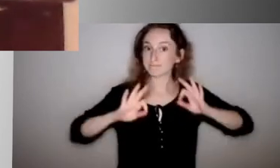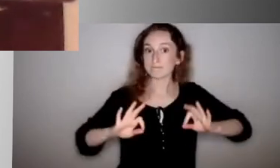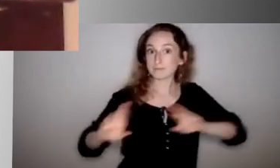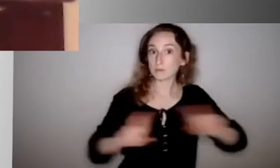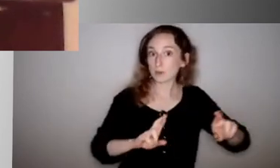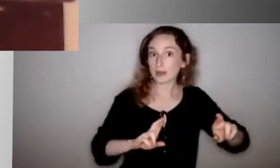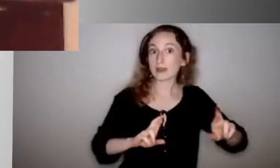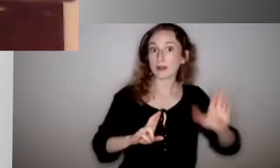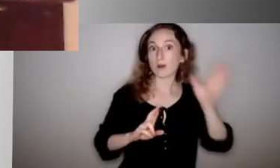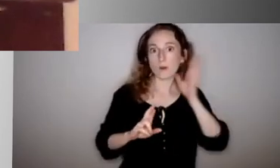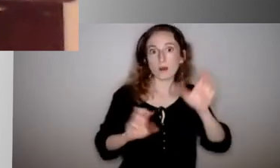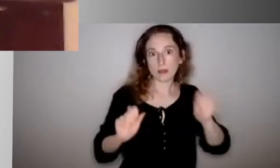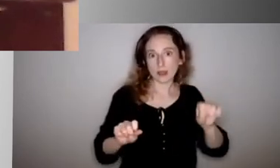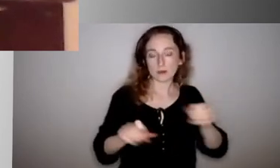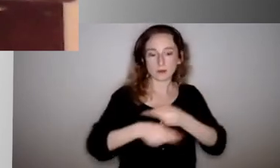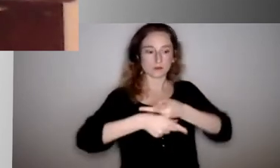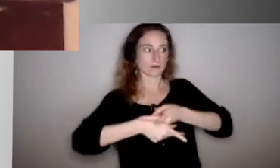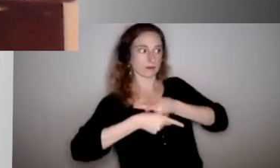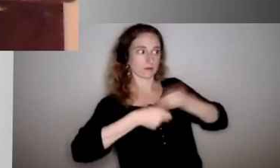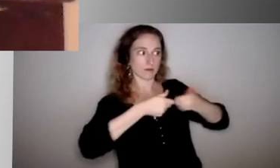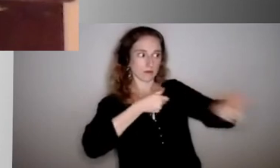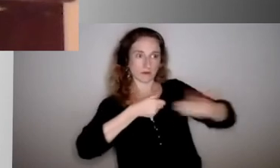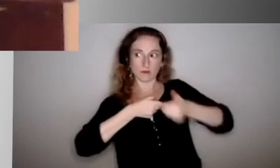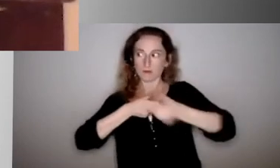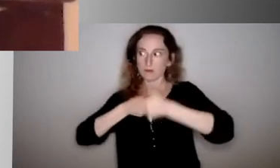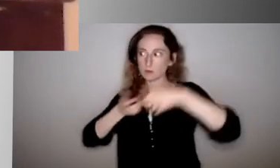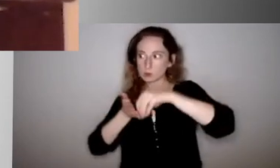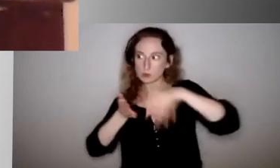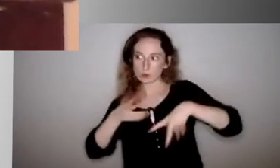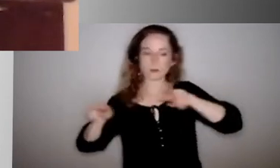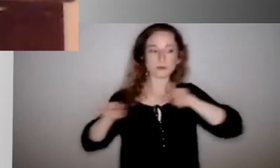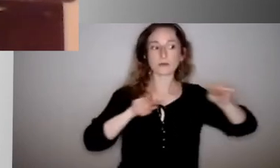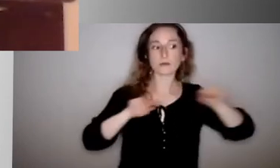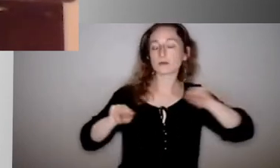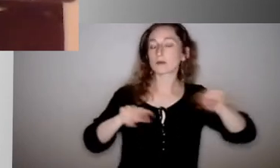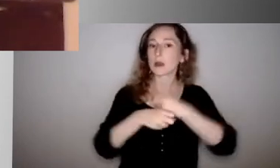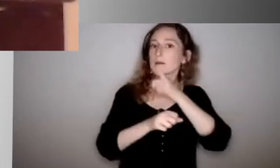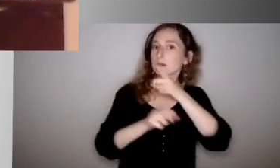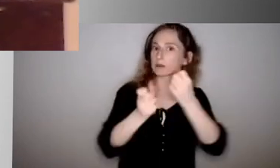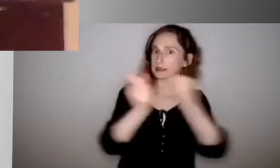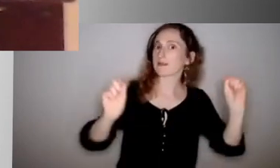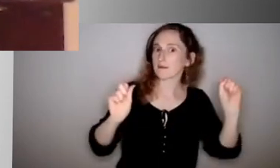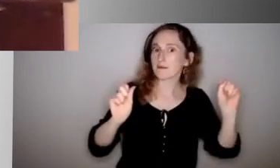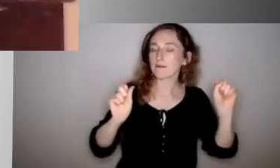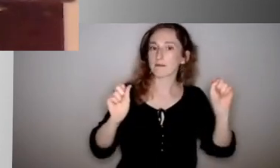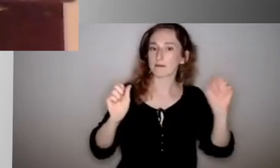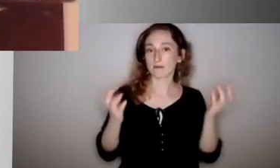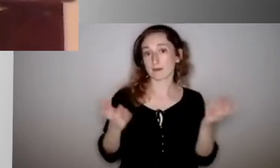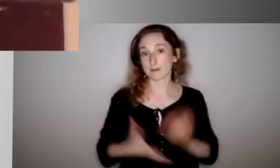students further apart, to socially distance, to make sure that we're able to provide an in-person experience that is safe for them to return.